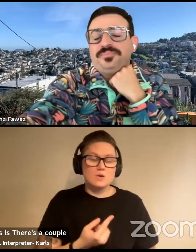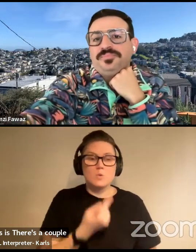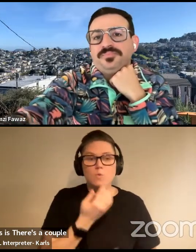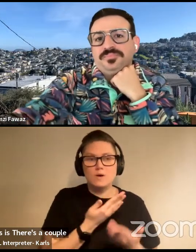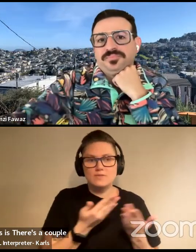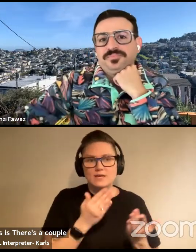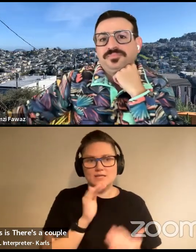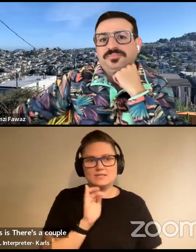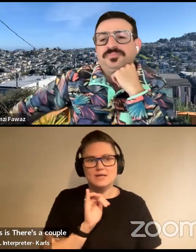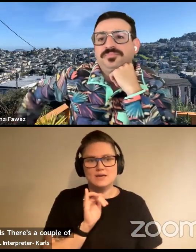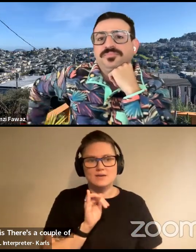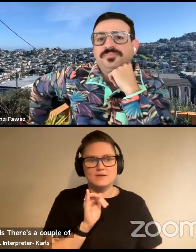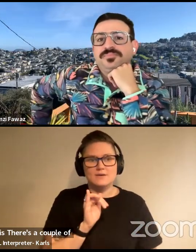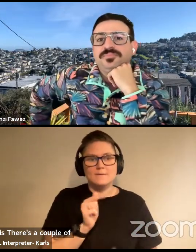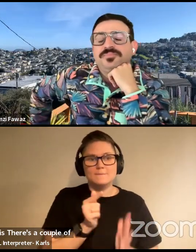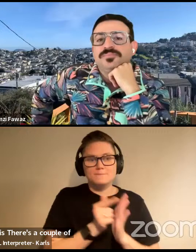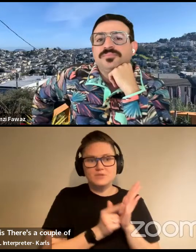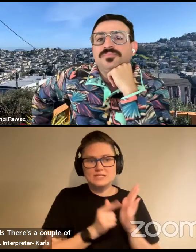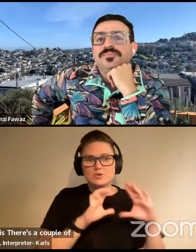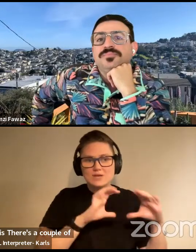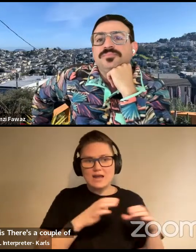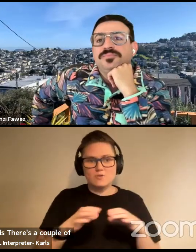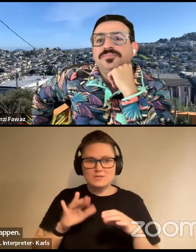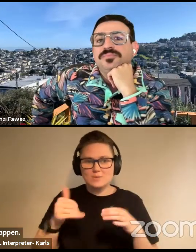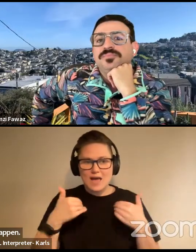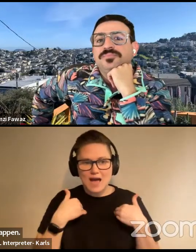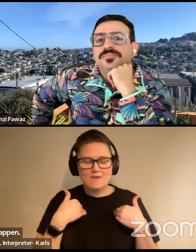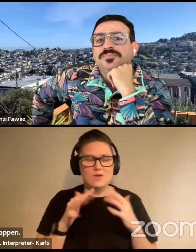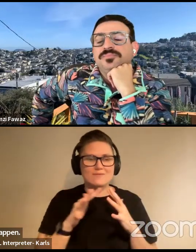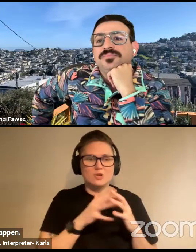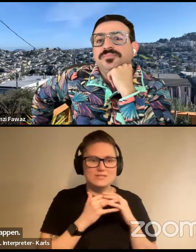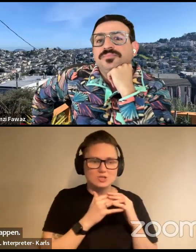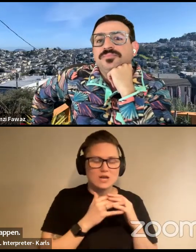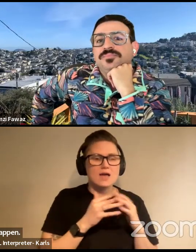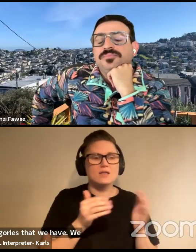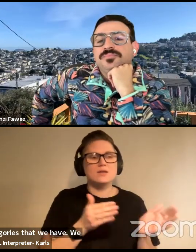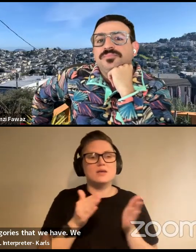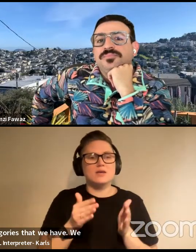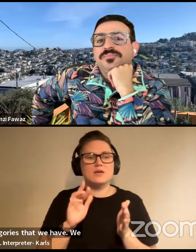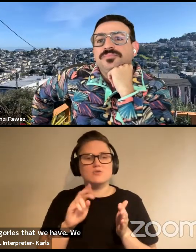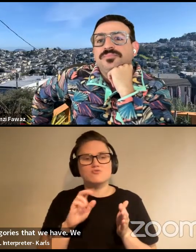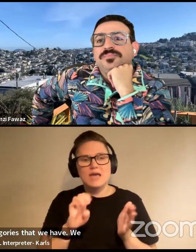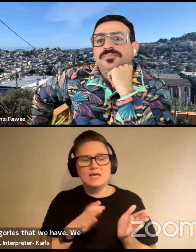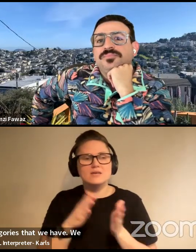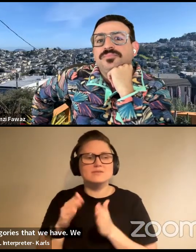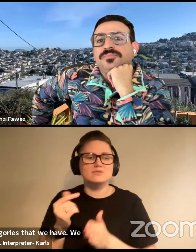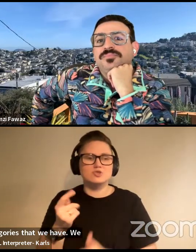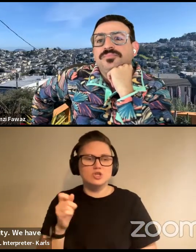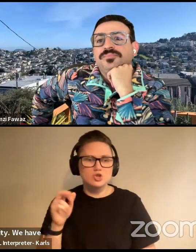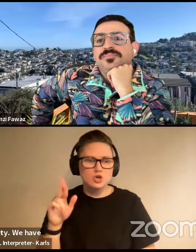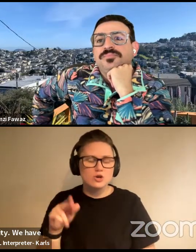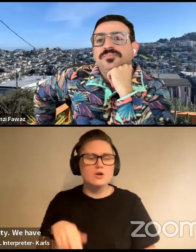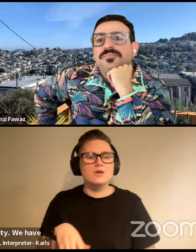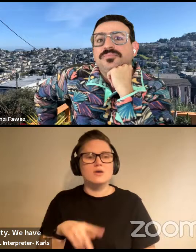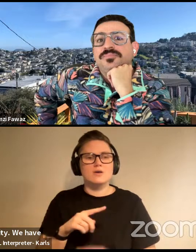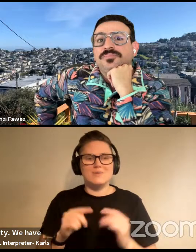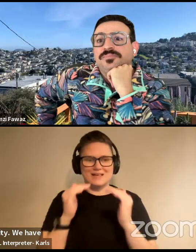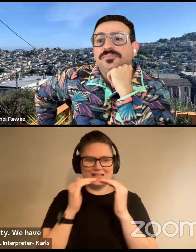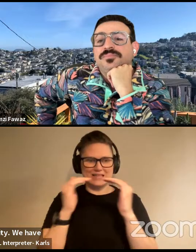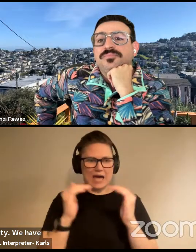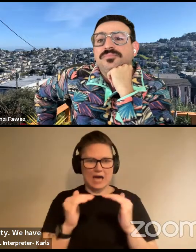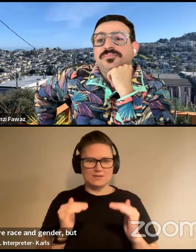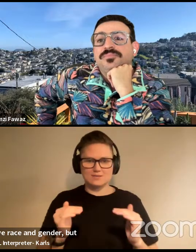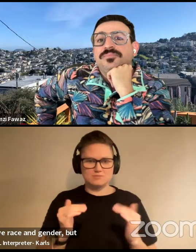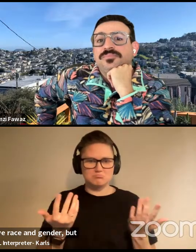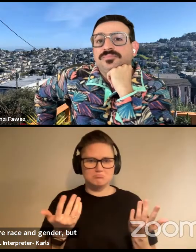legal categories that we have, we have intersectionality, we have race and gender, but like class is not an